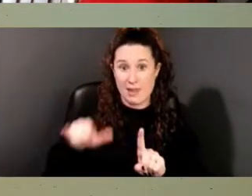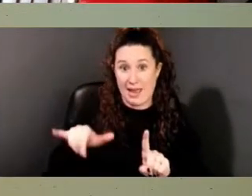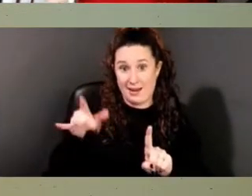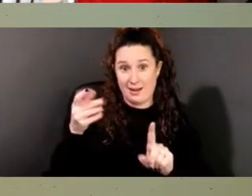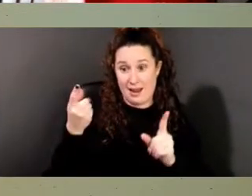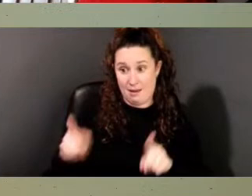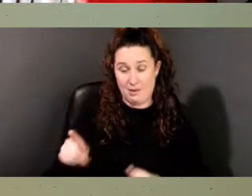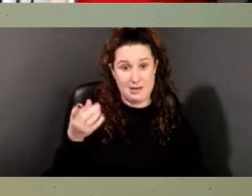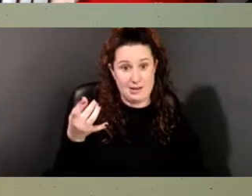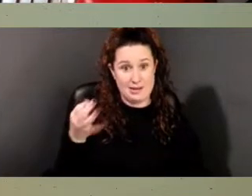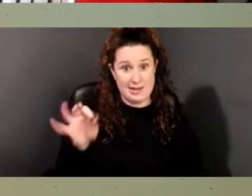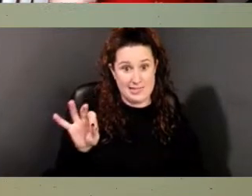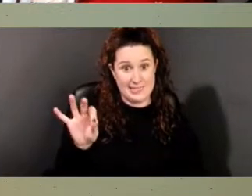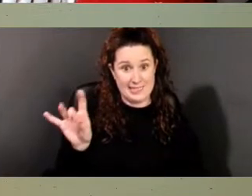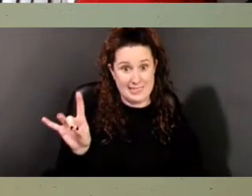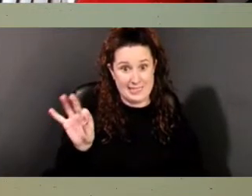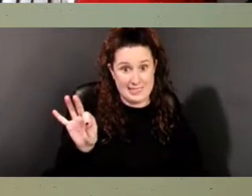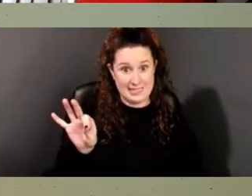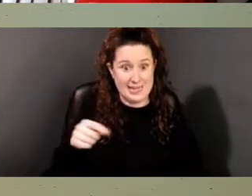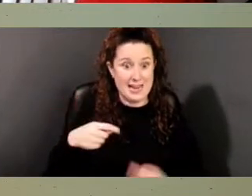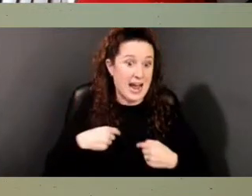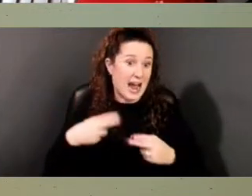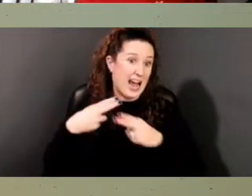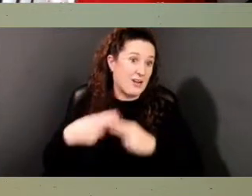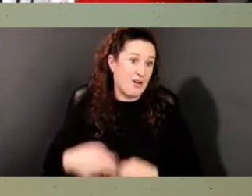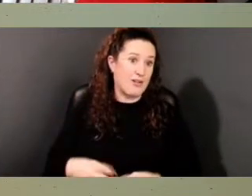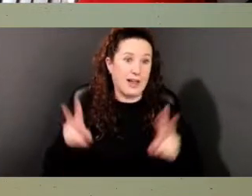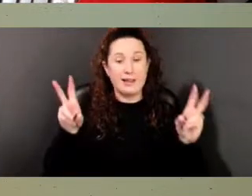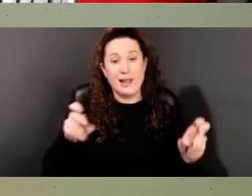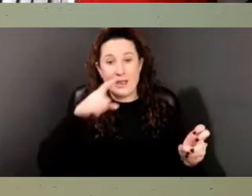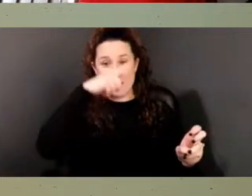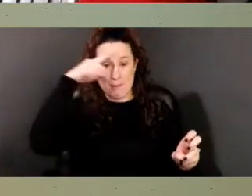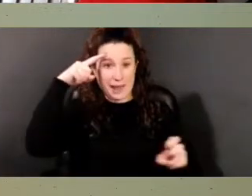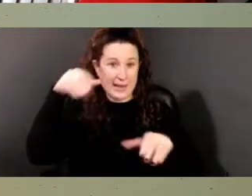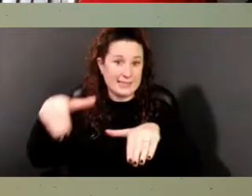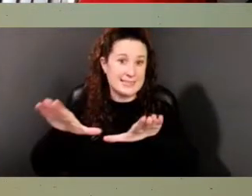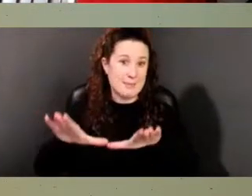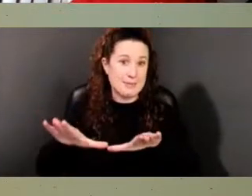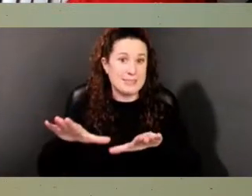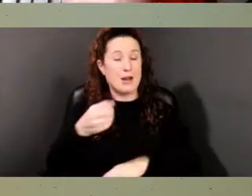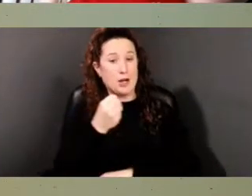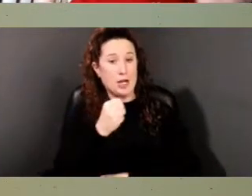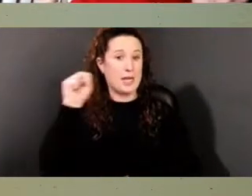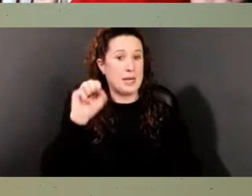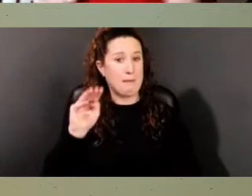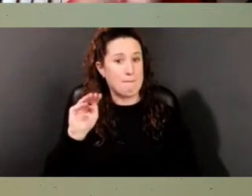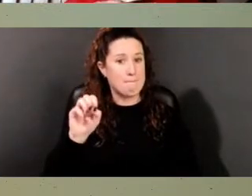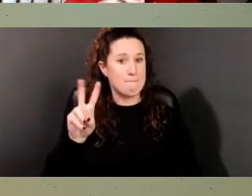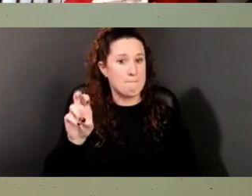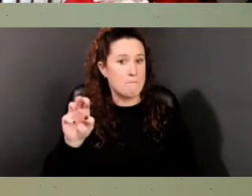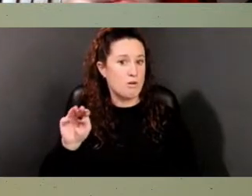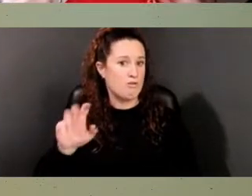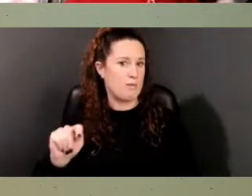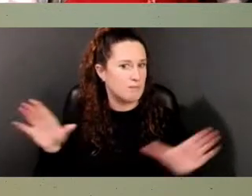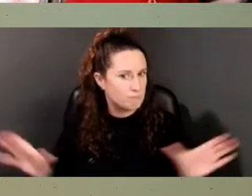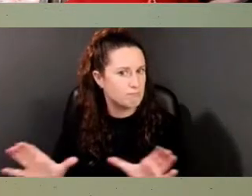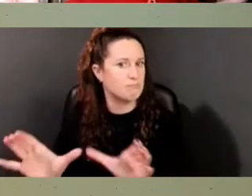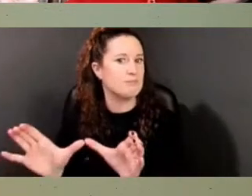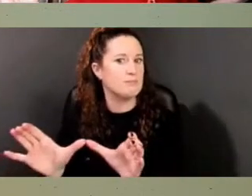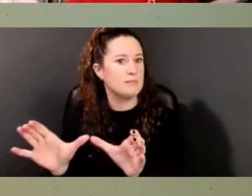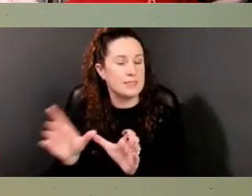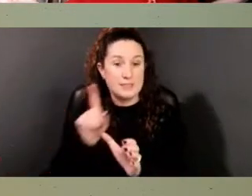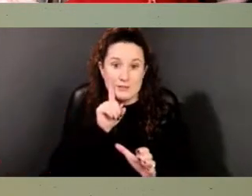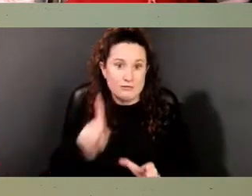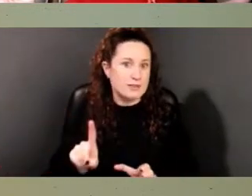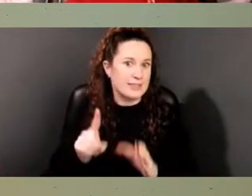which I call like the black cemetery movement, modern black cemetery movement. Right. It's really formed. Um, and at the beginning